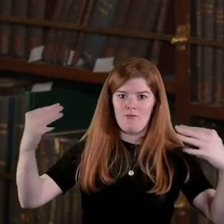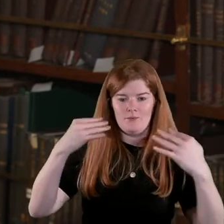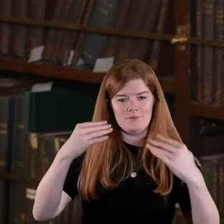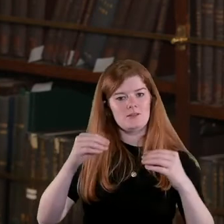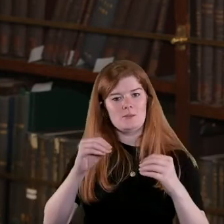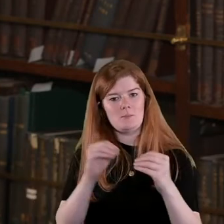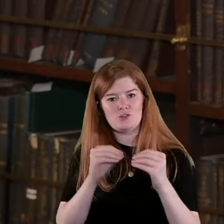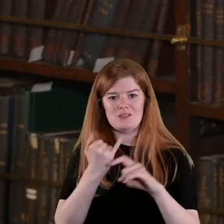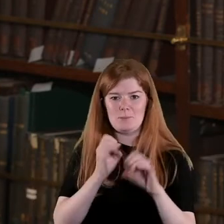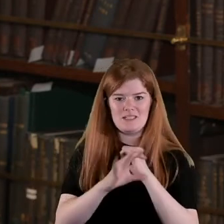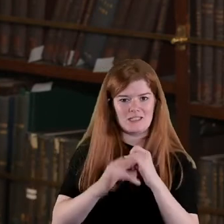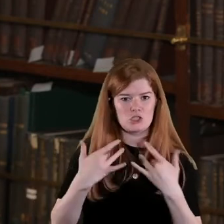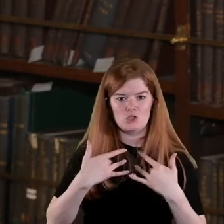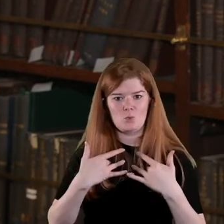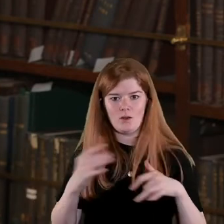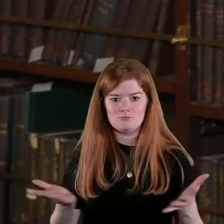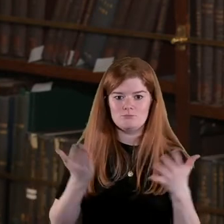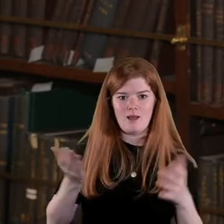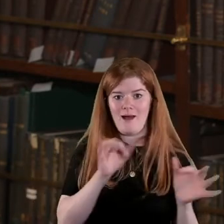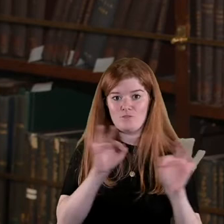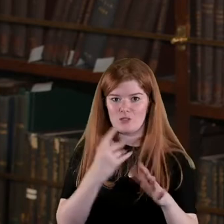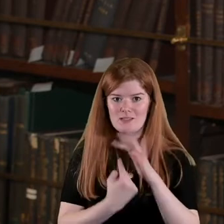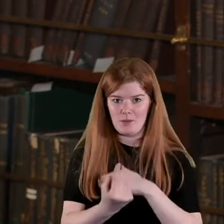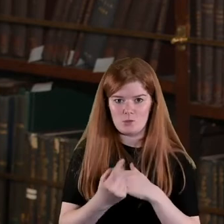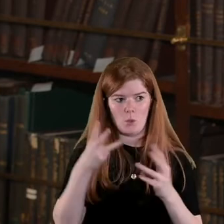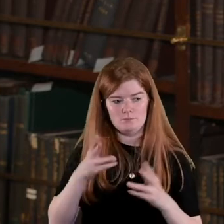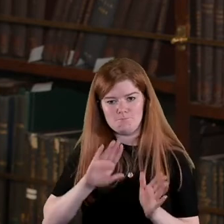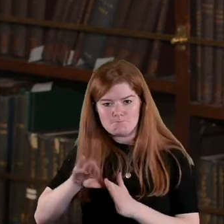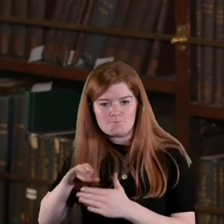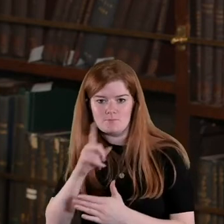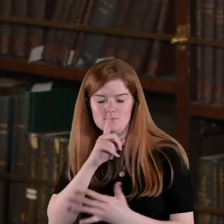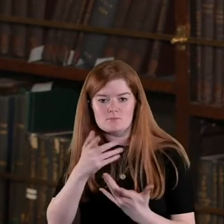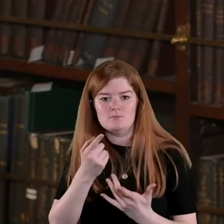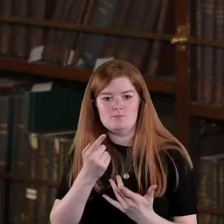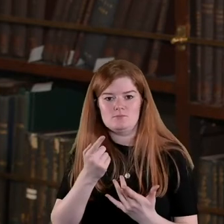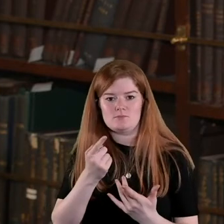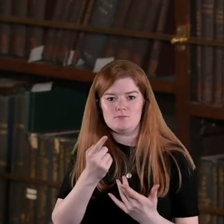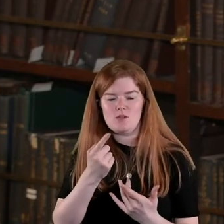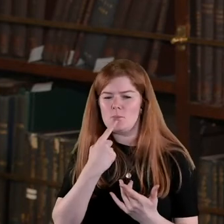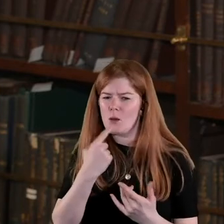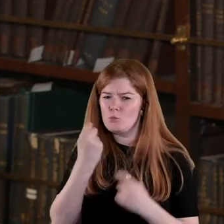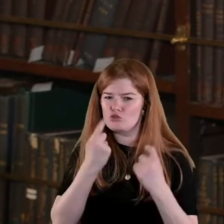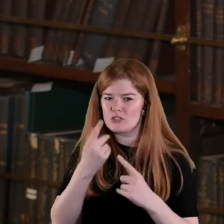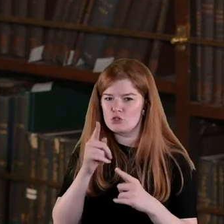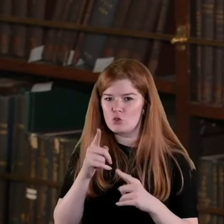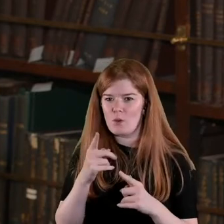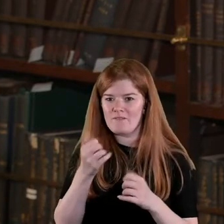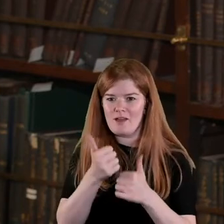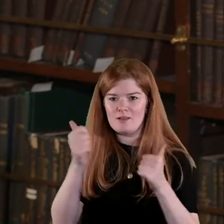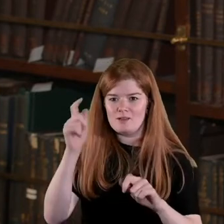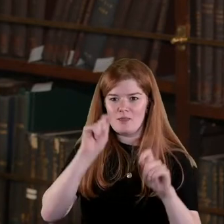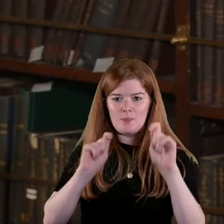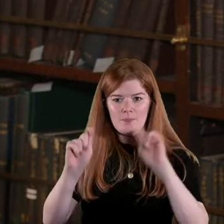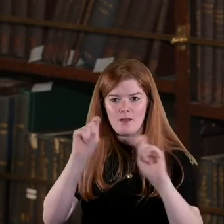make much of a deal about after independence and a silence descended but I wonder was there ever any thought